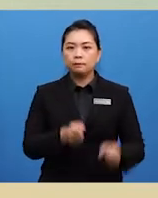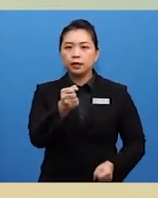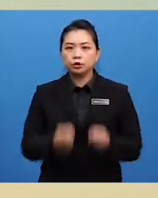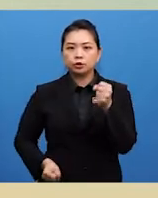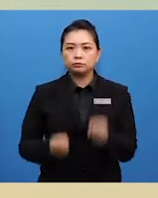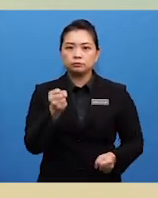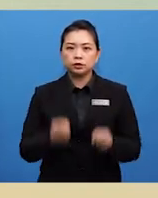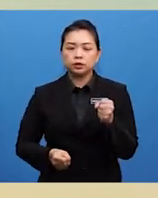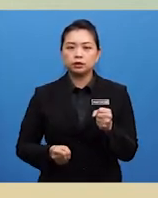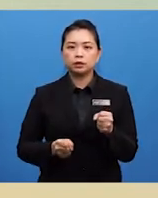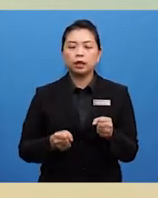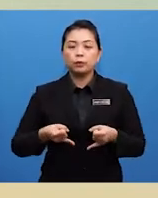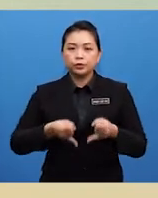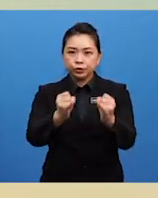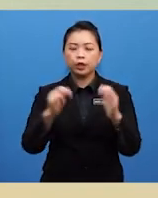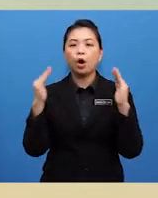journey home.